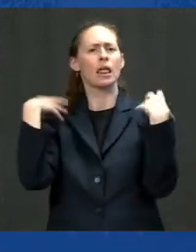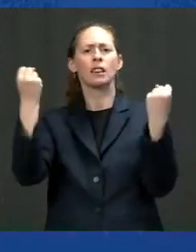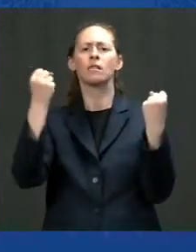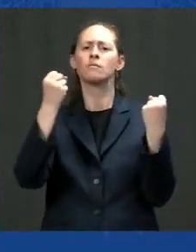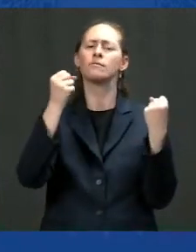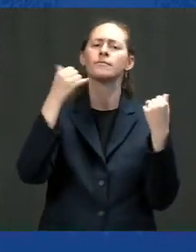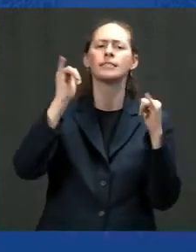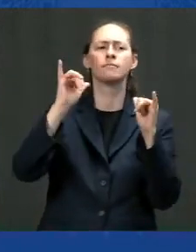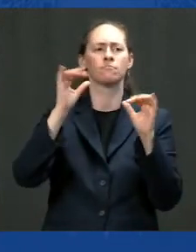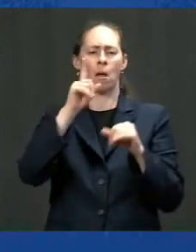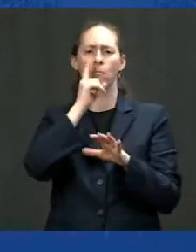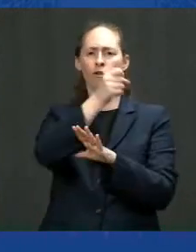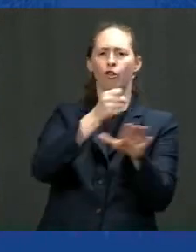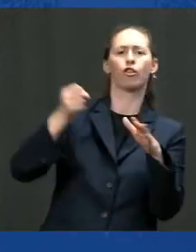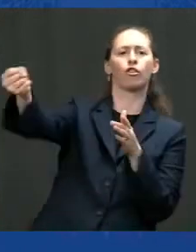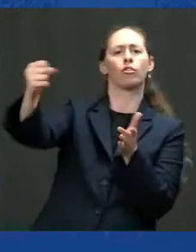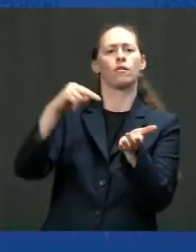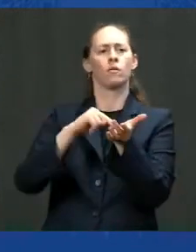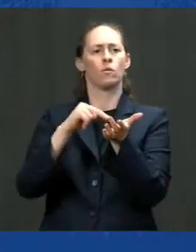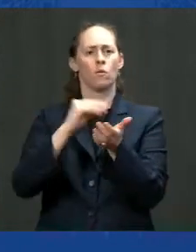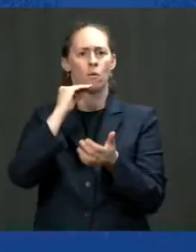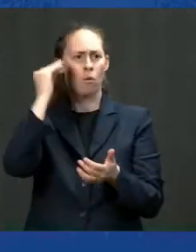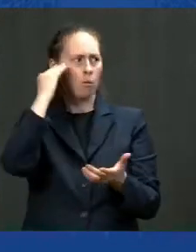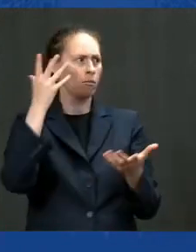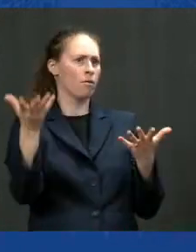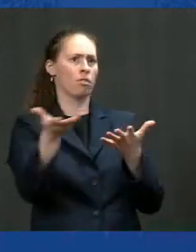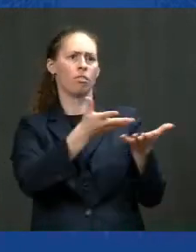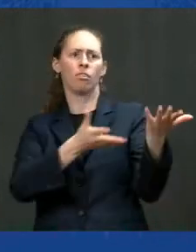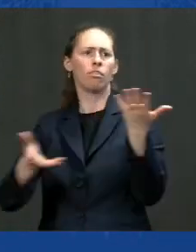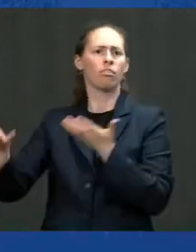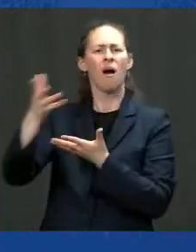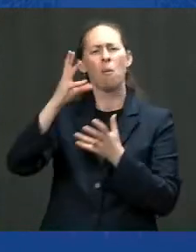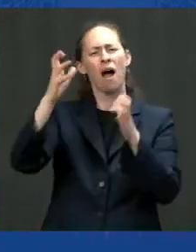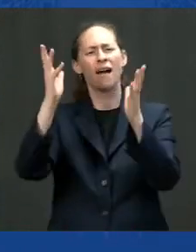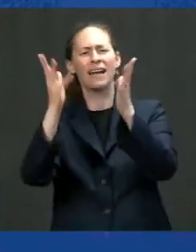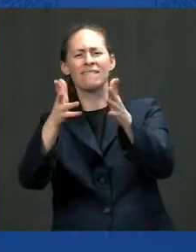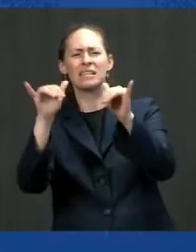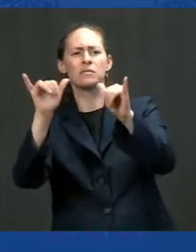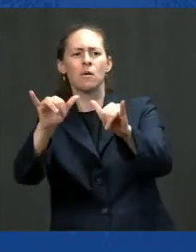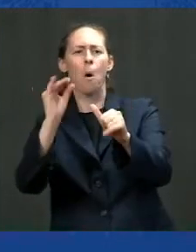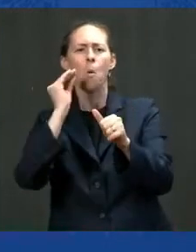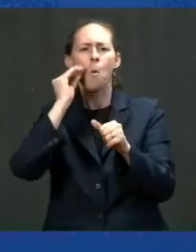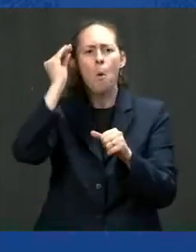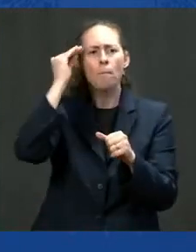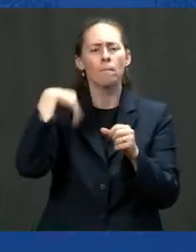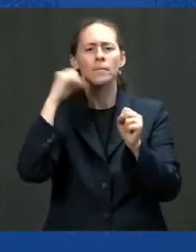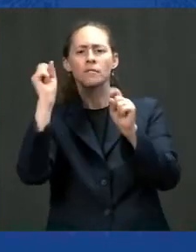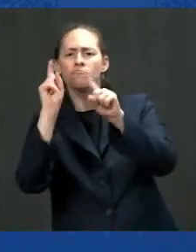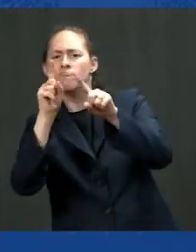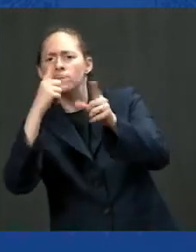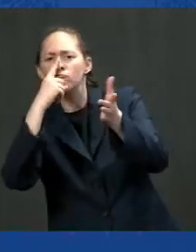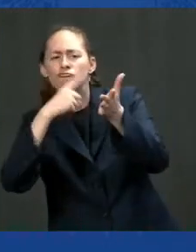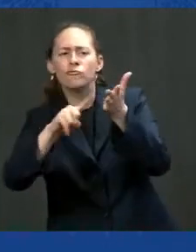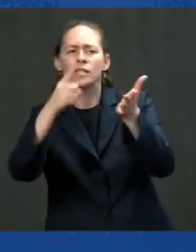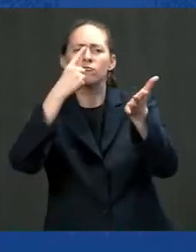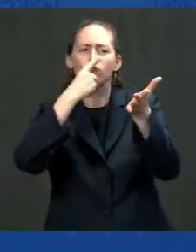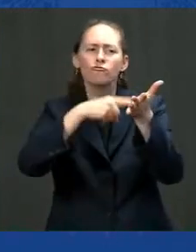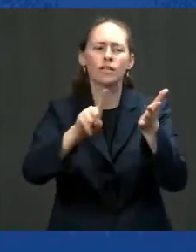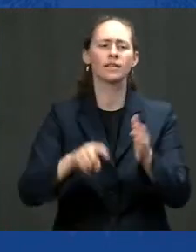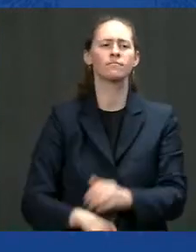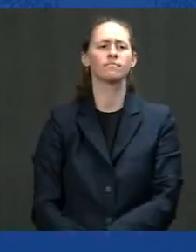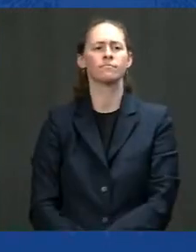can't figure out how to keep mom home alone how to do it or dad well elder care is a big piece of this